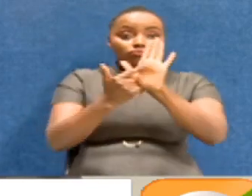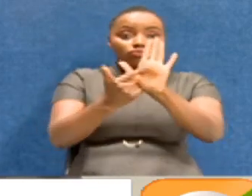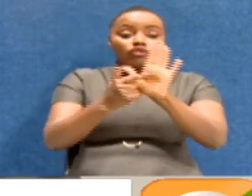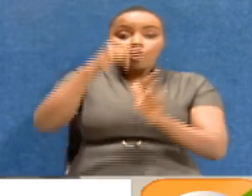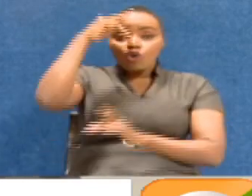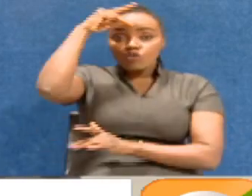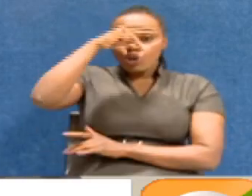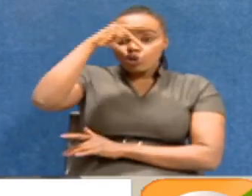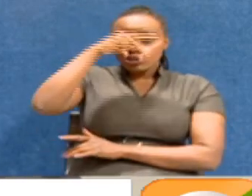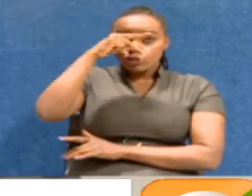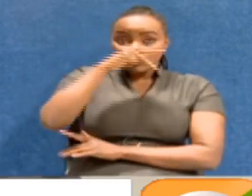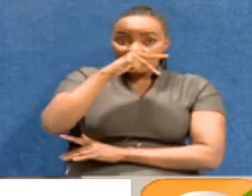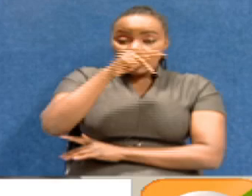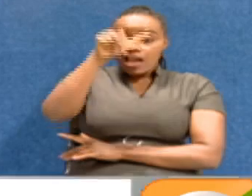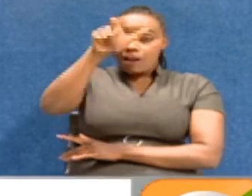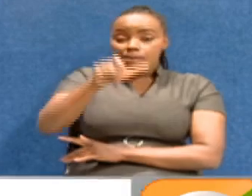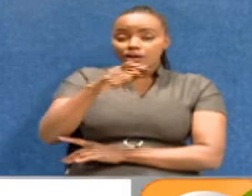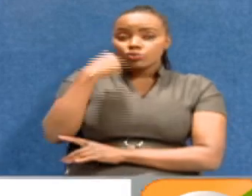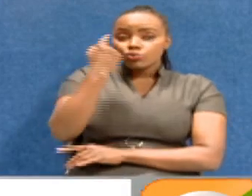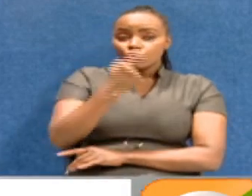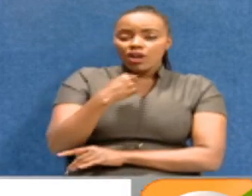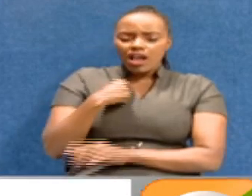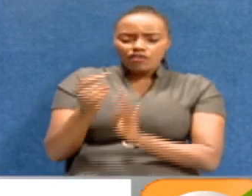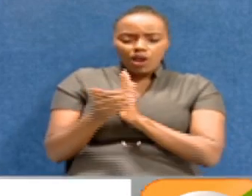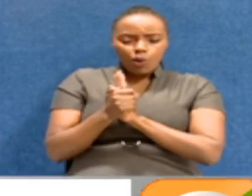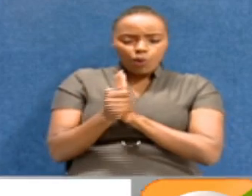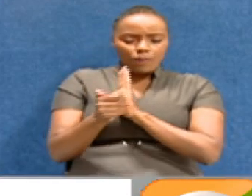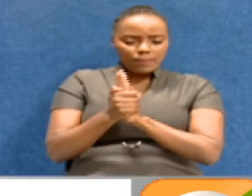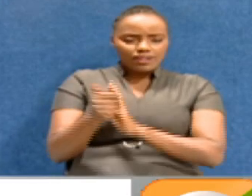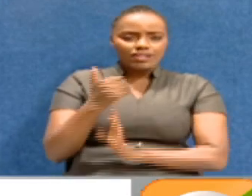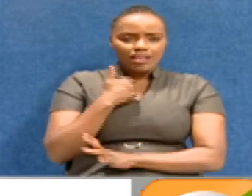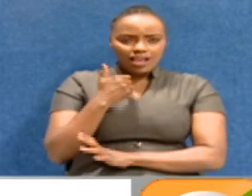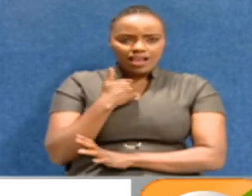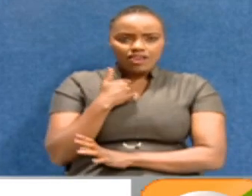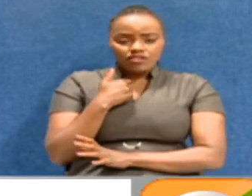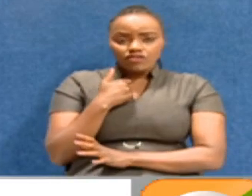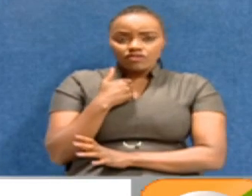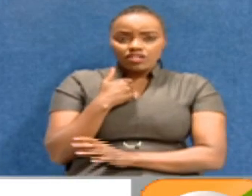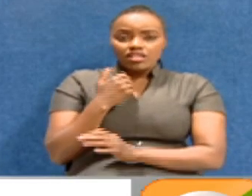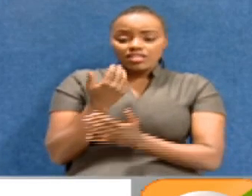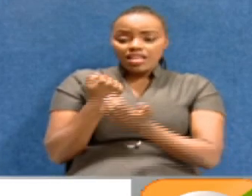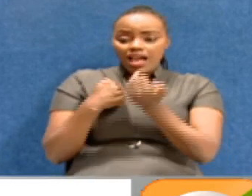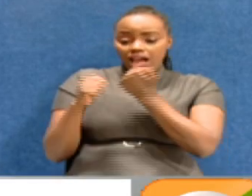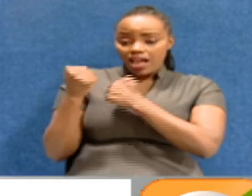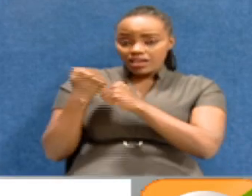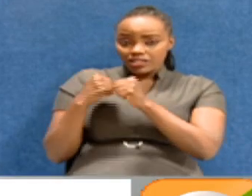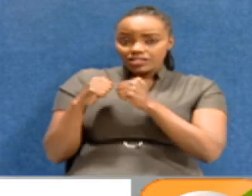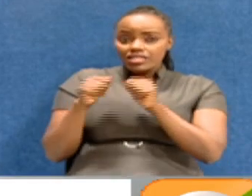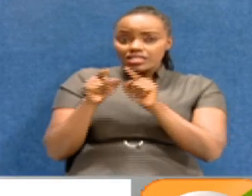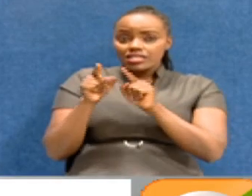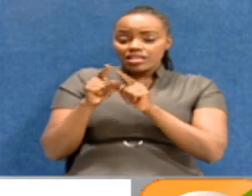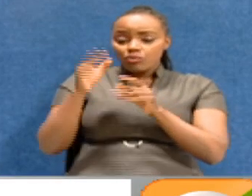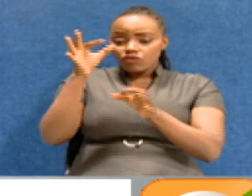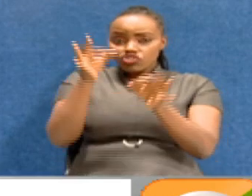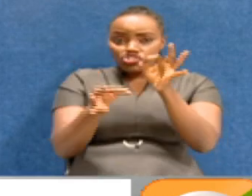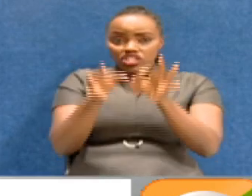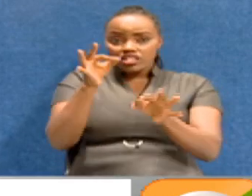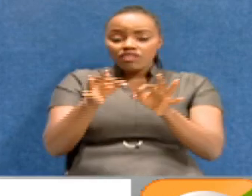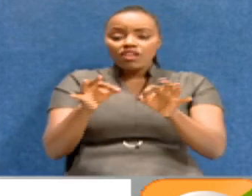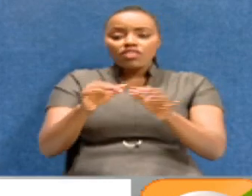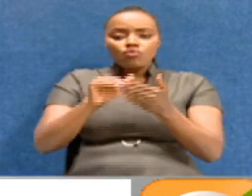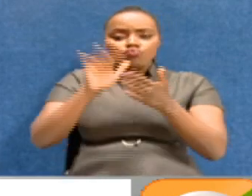philosophy, someone who has competence in the act of judging. Because I think the most